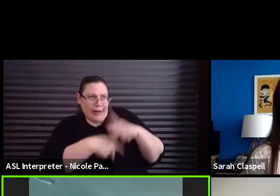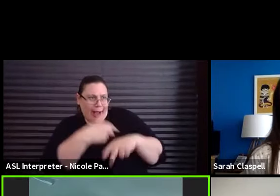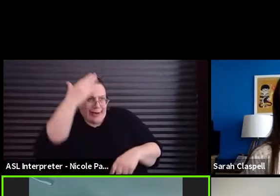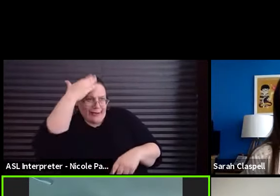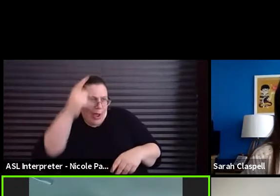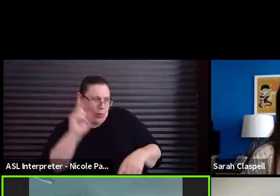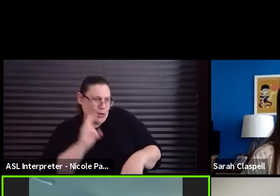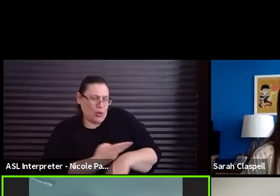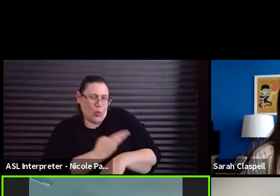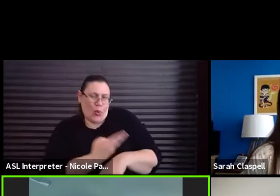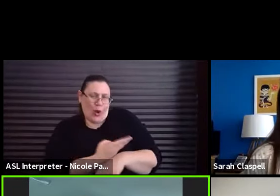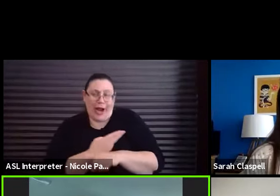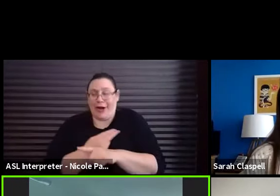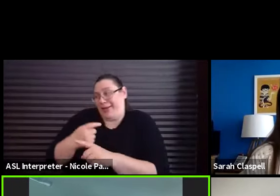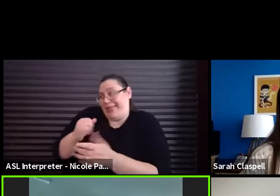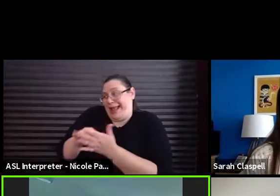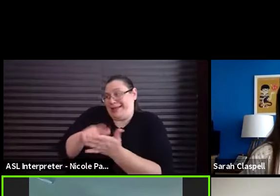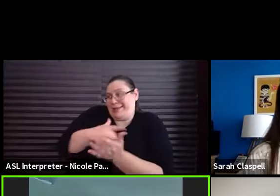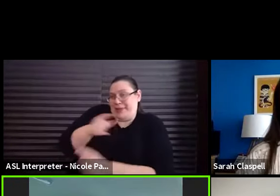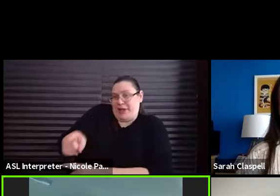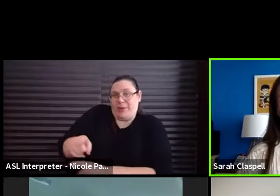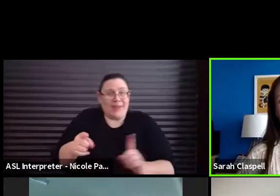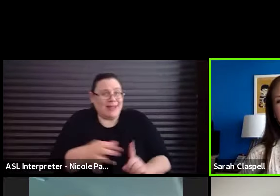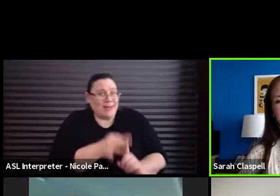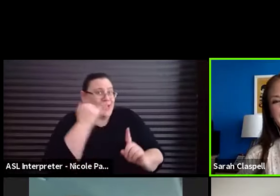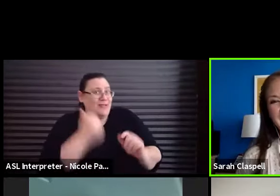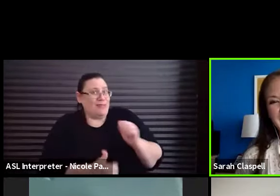Yeah. Especially when you're mostly bald like me.